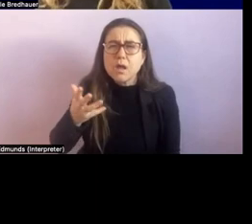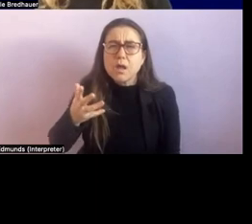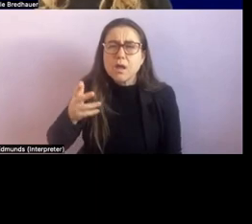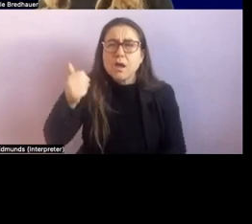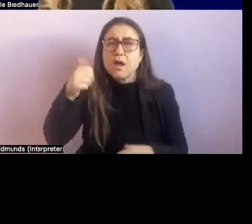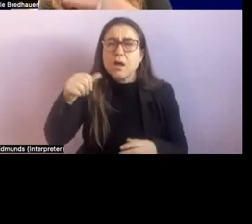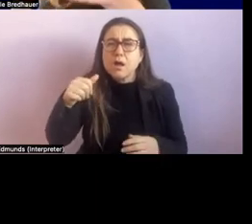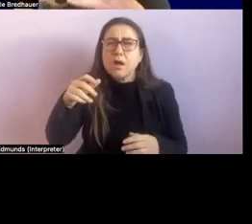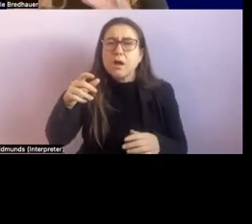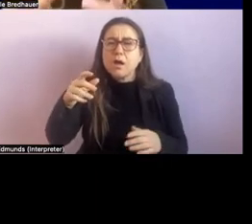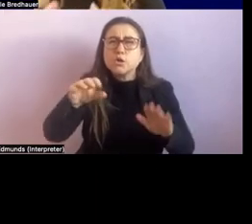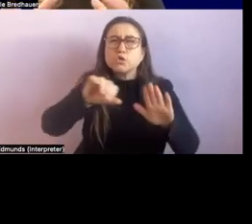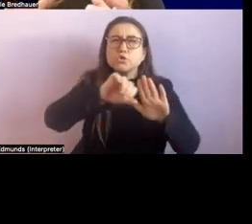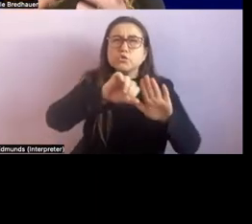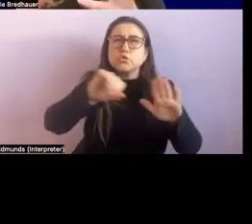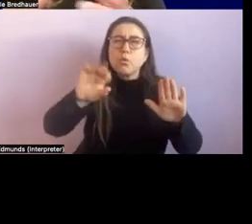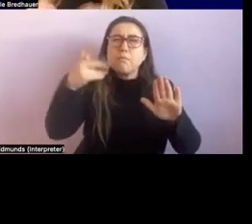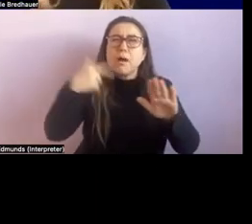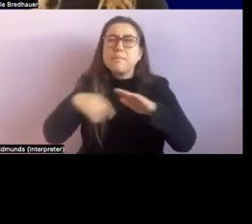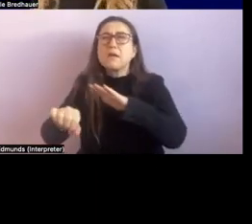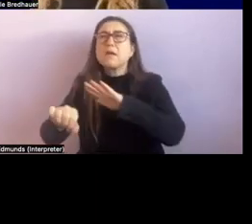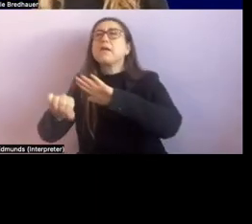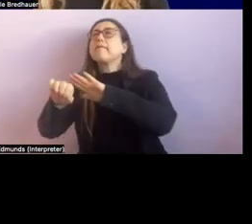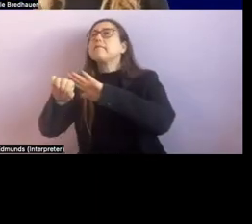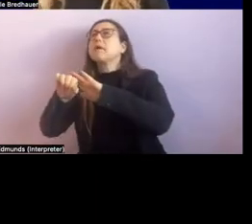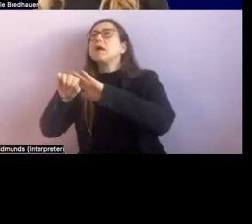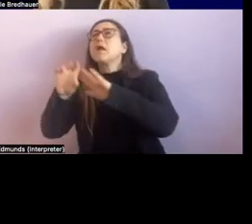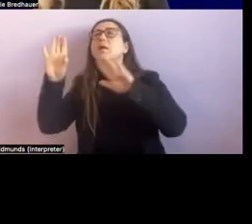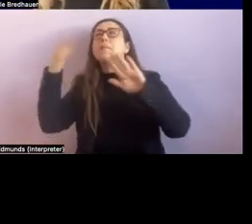ball feels from this position